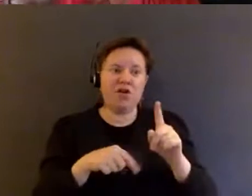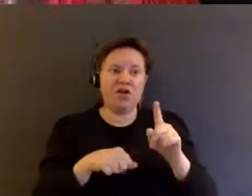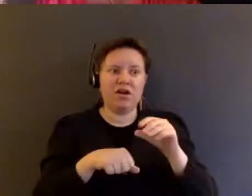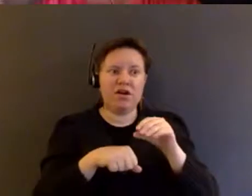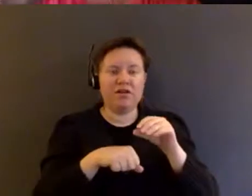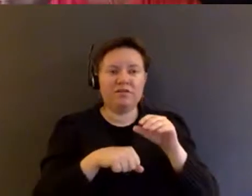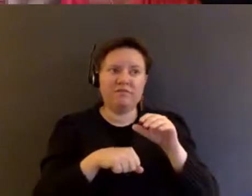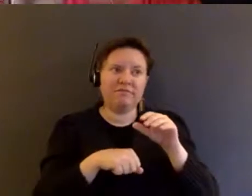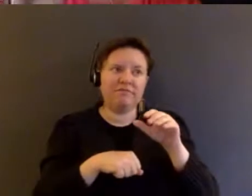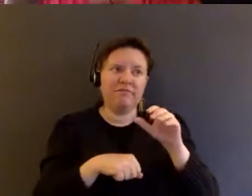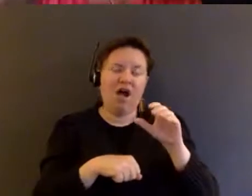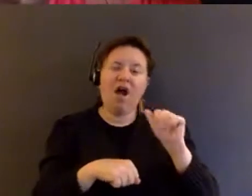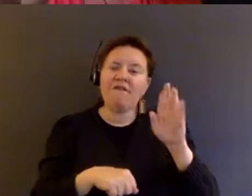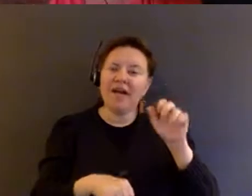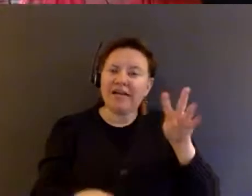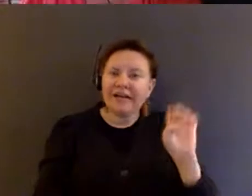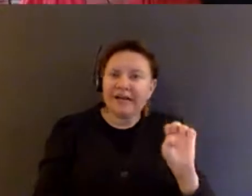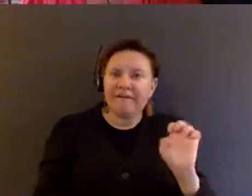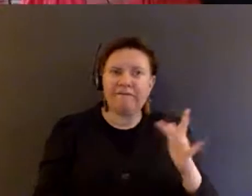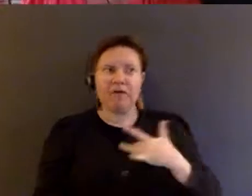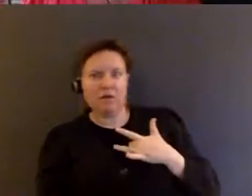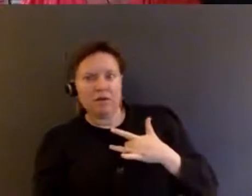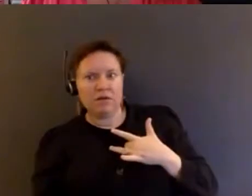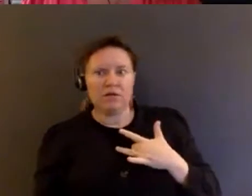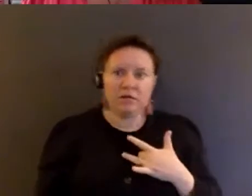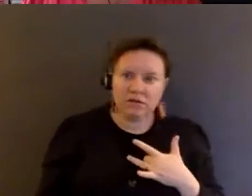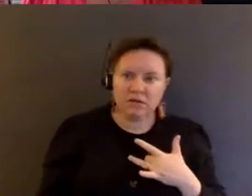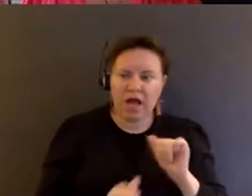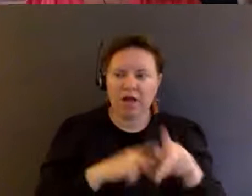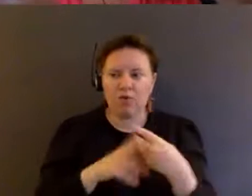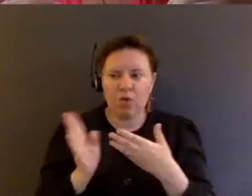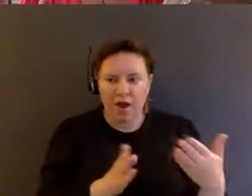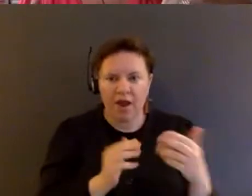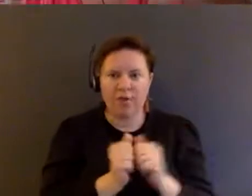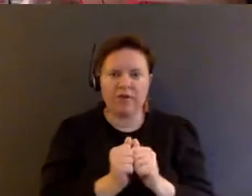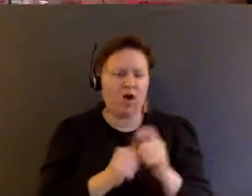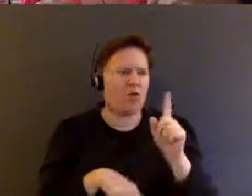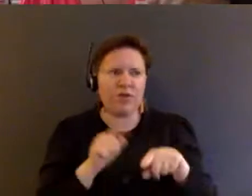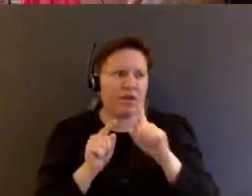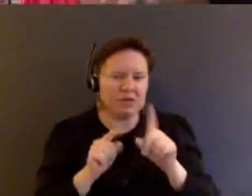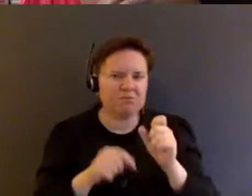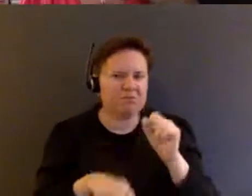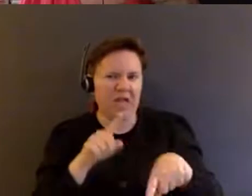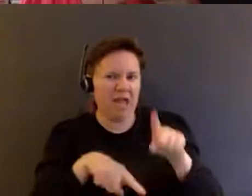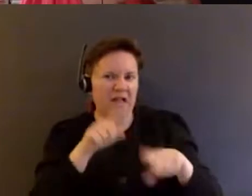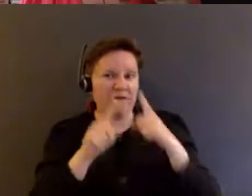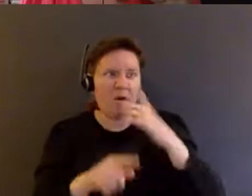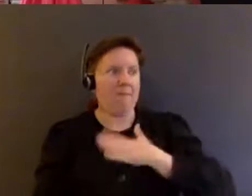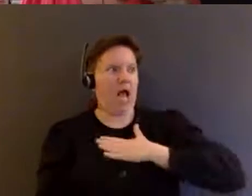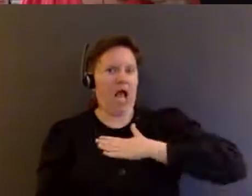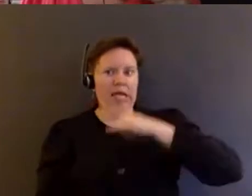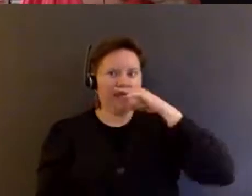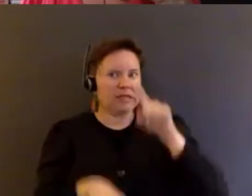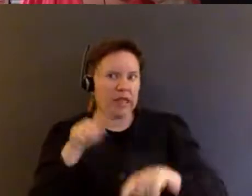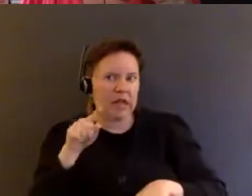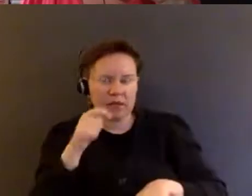way of, you you can't really do it for my kid. And one